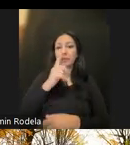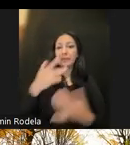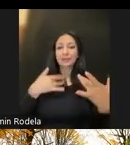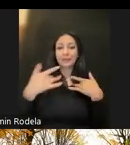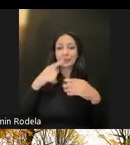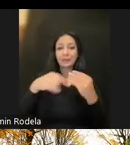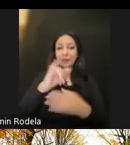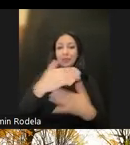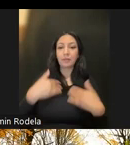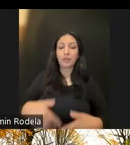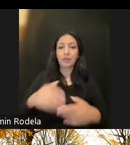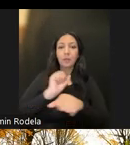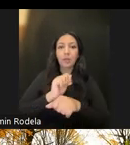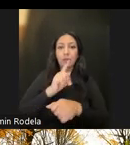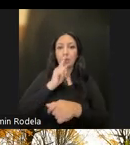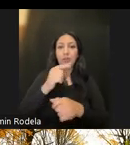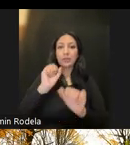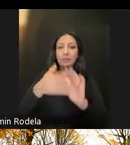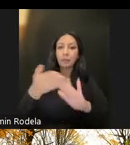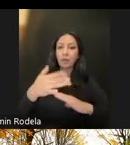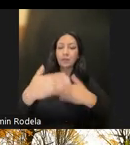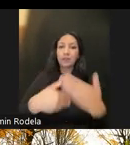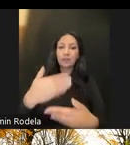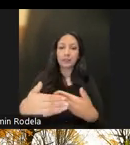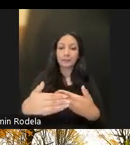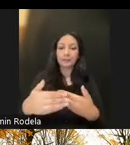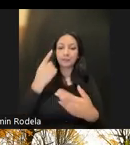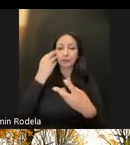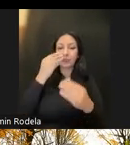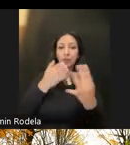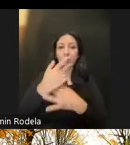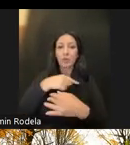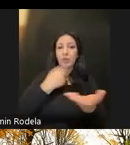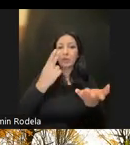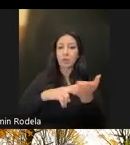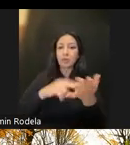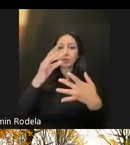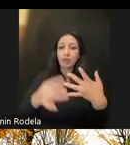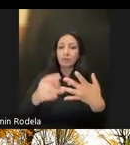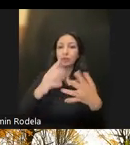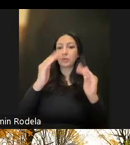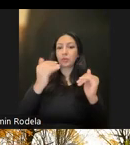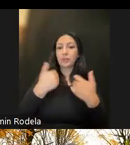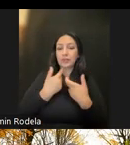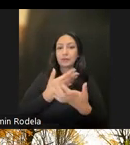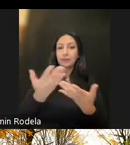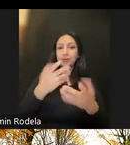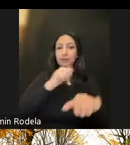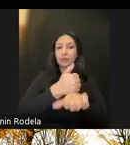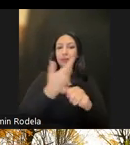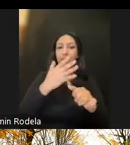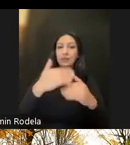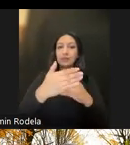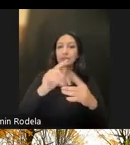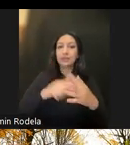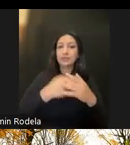about this body of work. We are in the process of thinking through our contract options and hope to have something in place and start